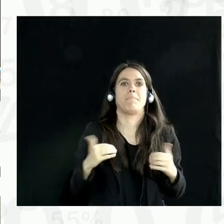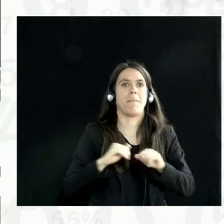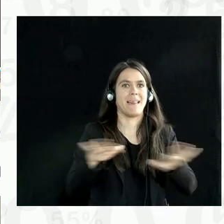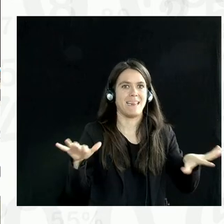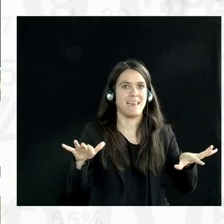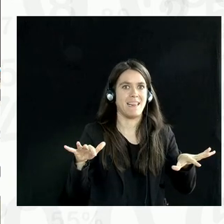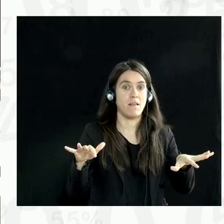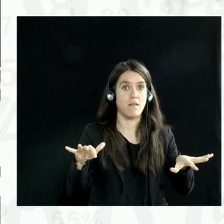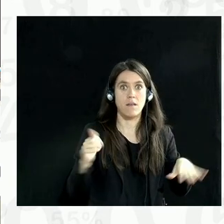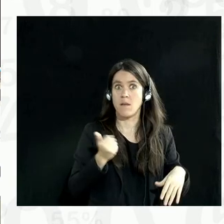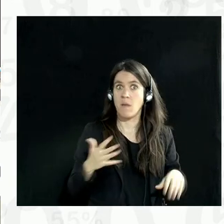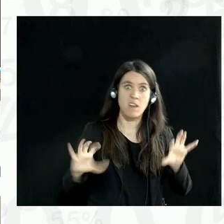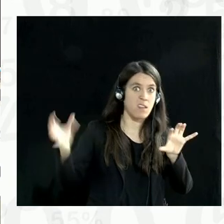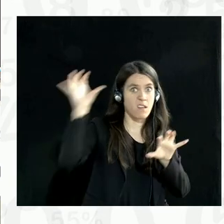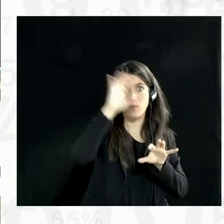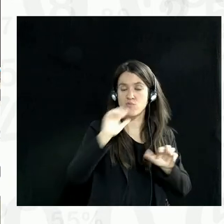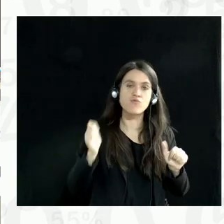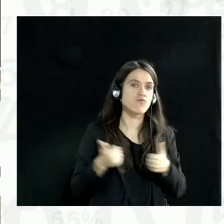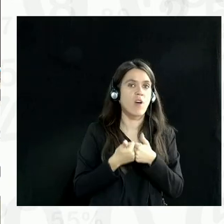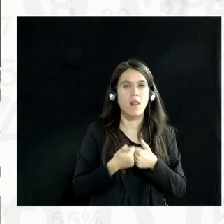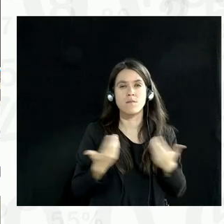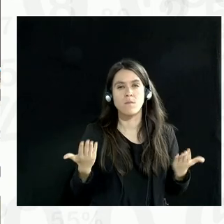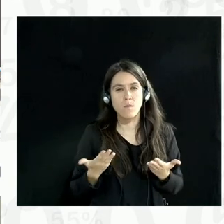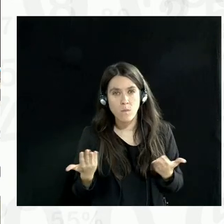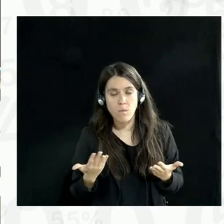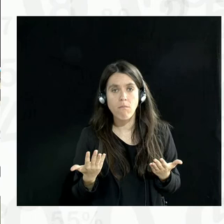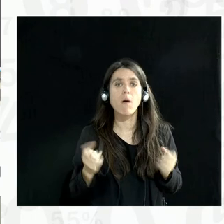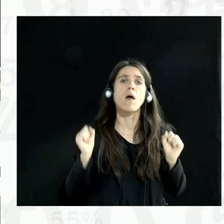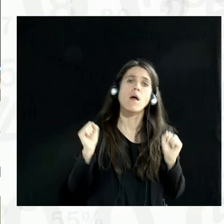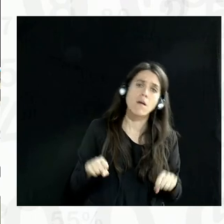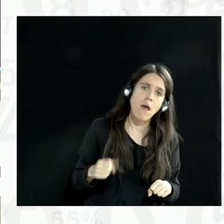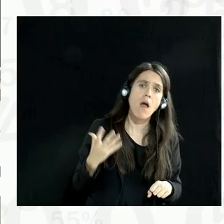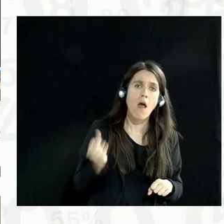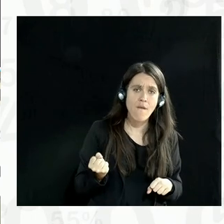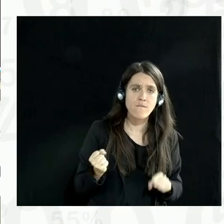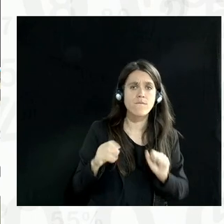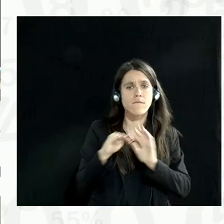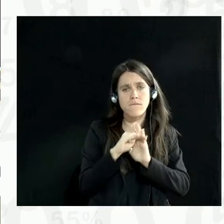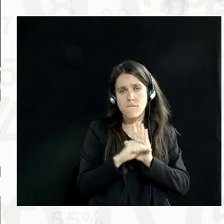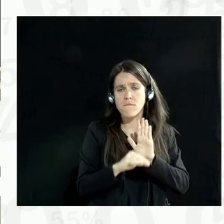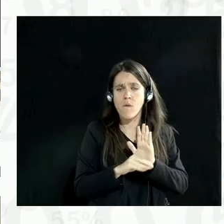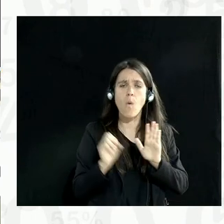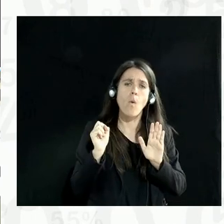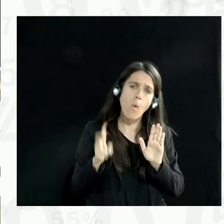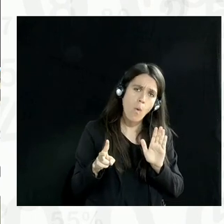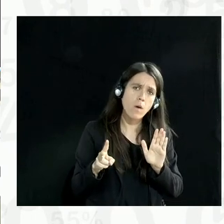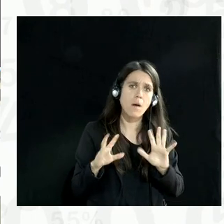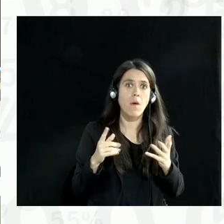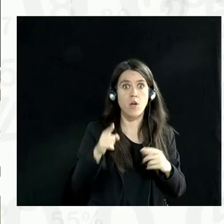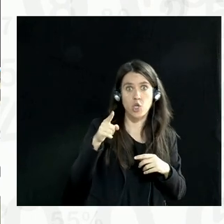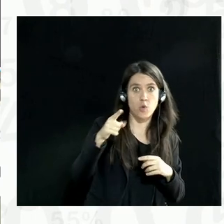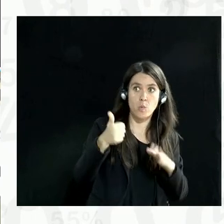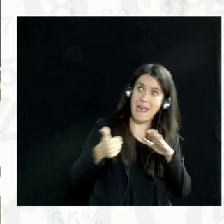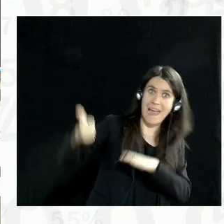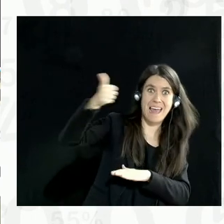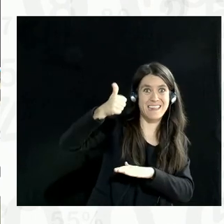countries is that you could have the act. How brave are you, as the head of a national statistical